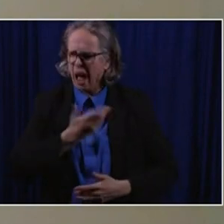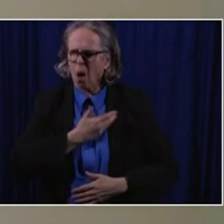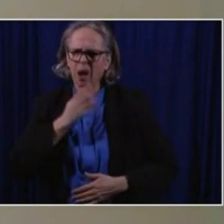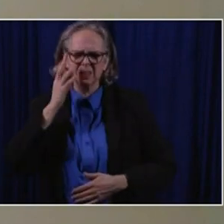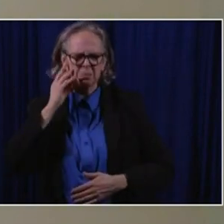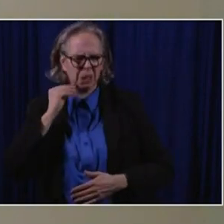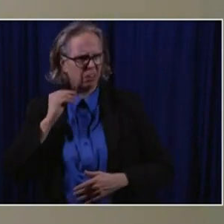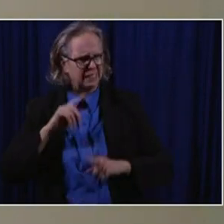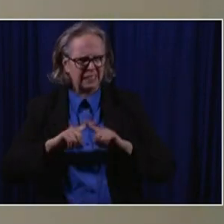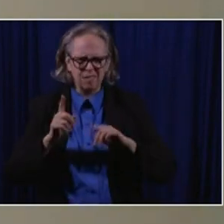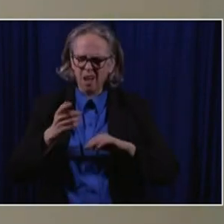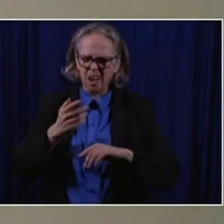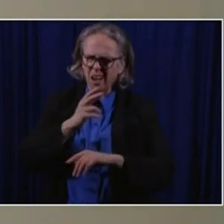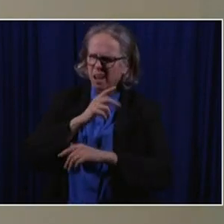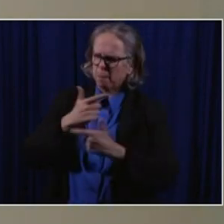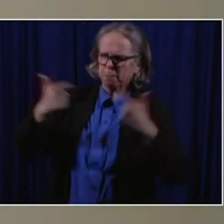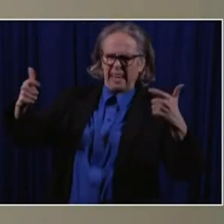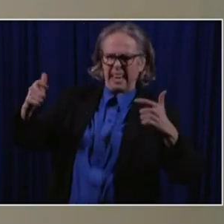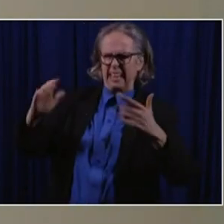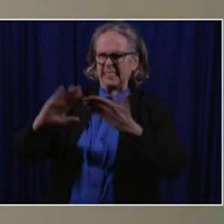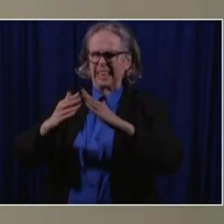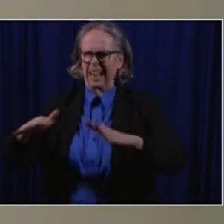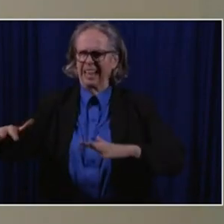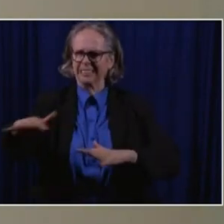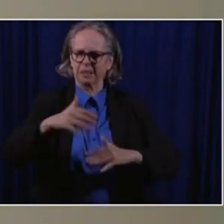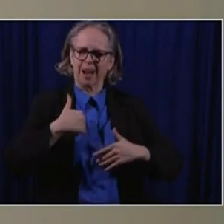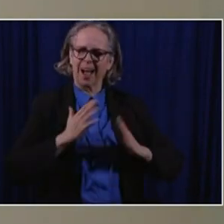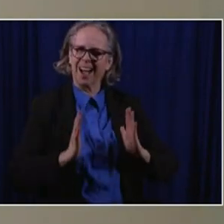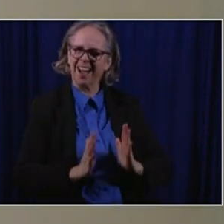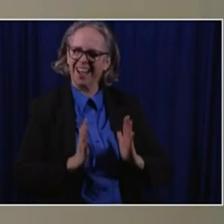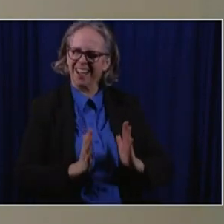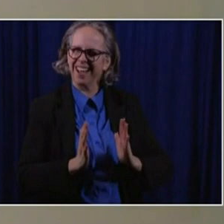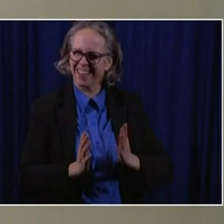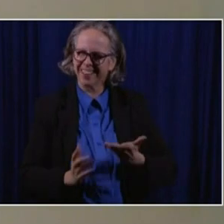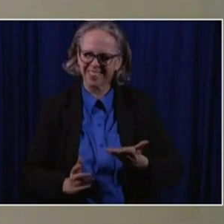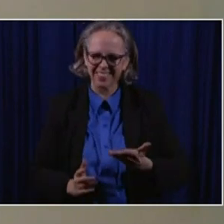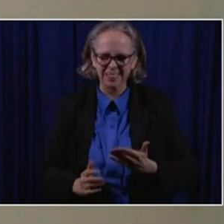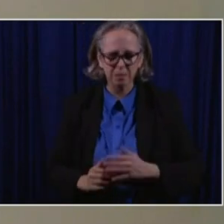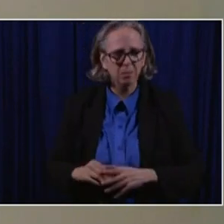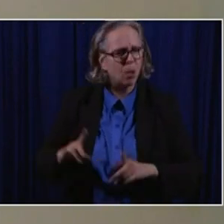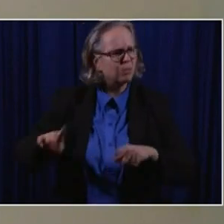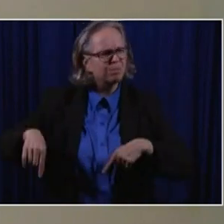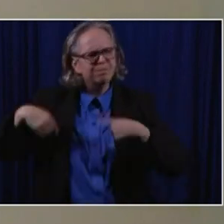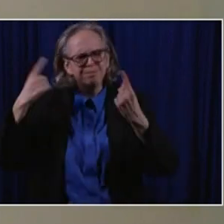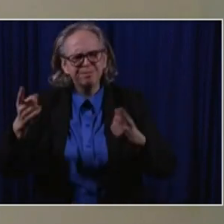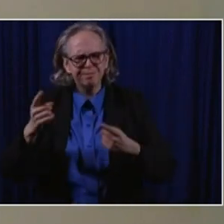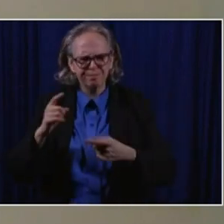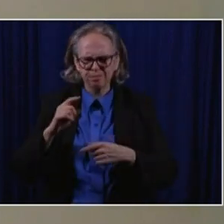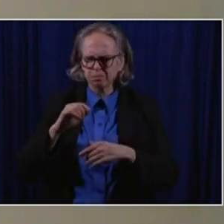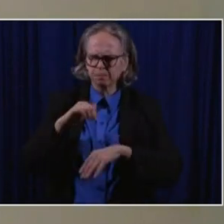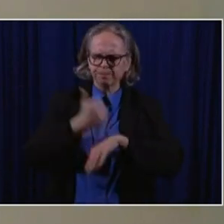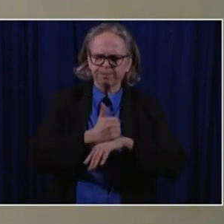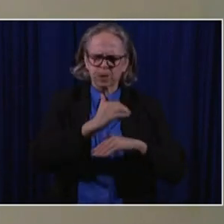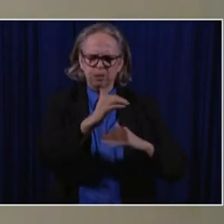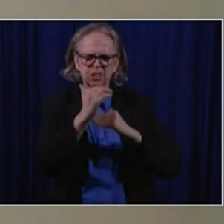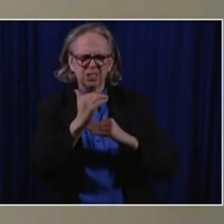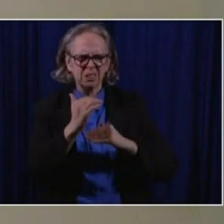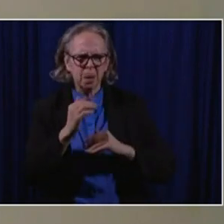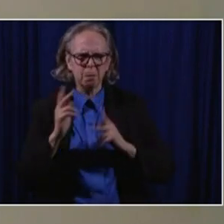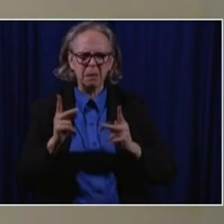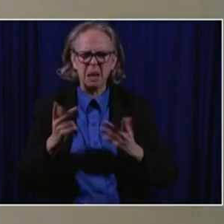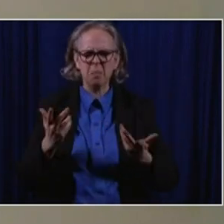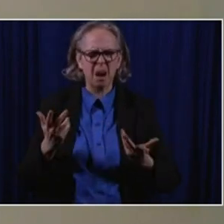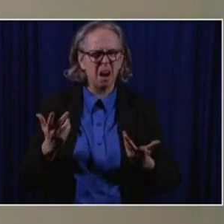others did in the state. And so when restrictions have come, um, there's been a great deal of frustration here. Um,